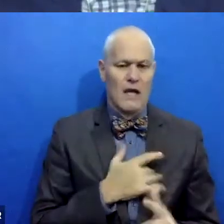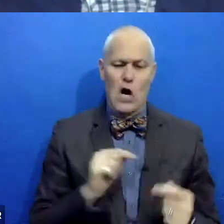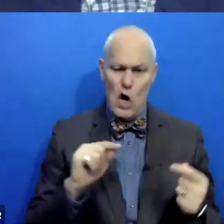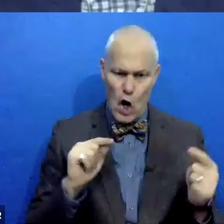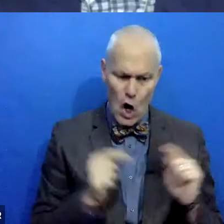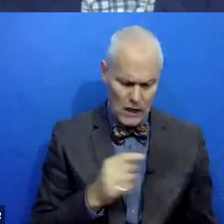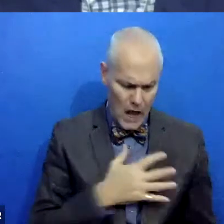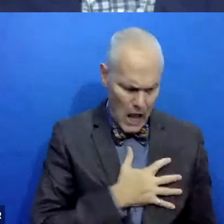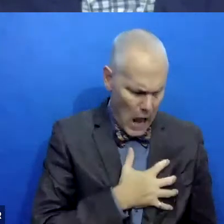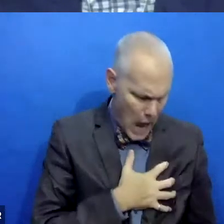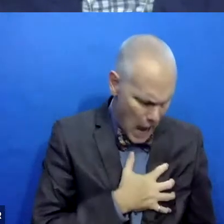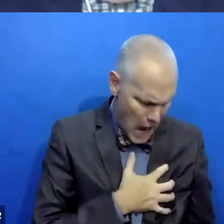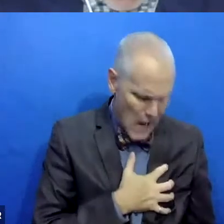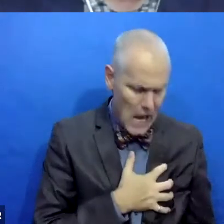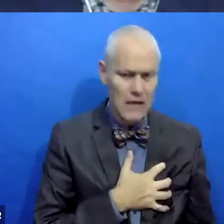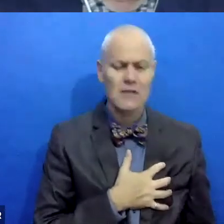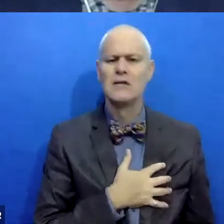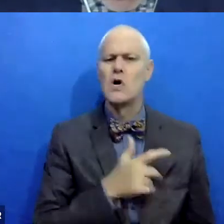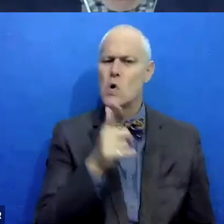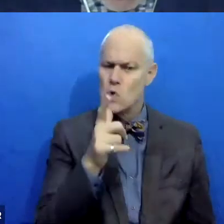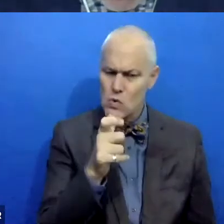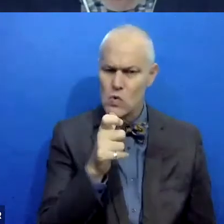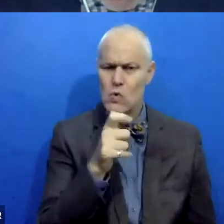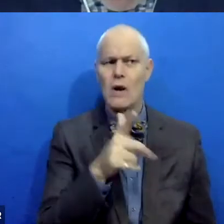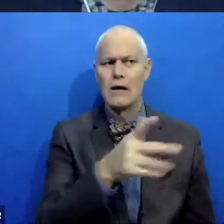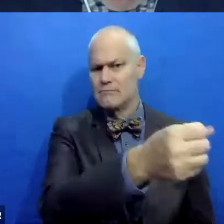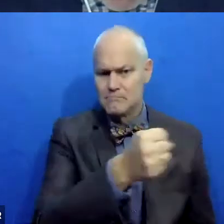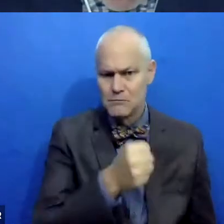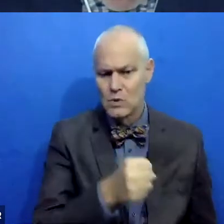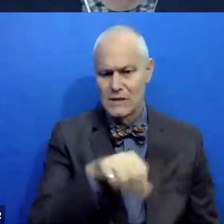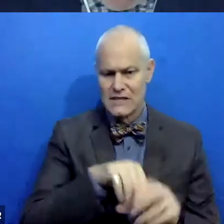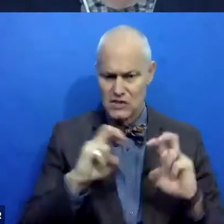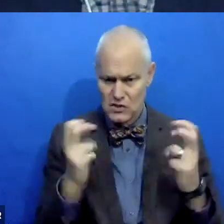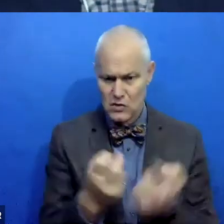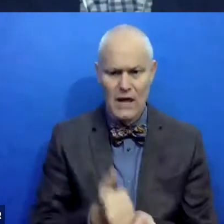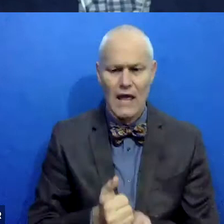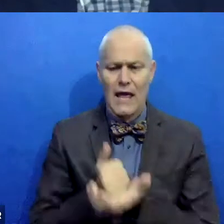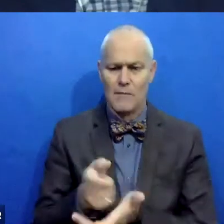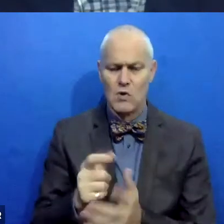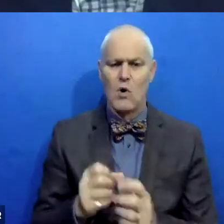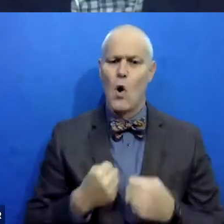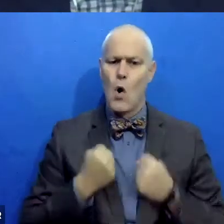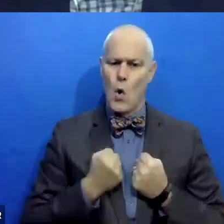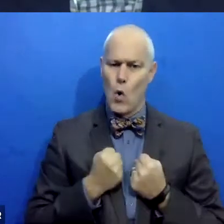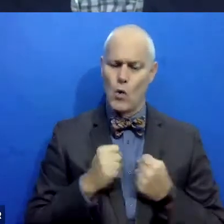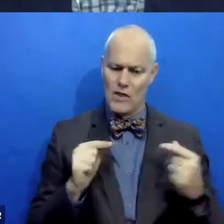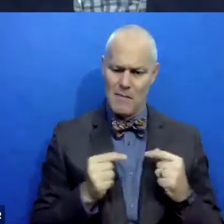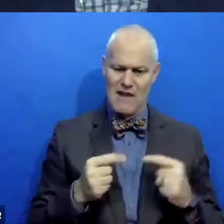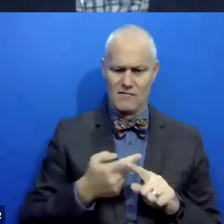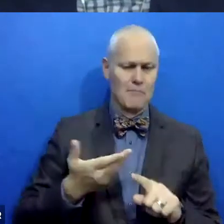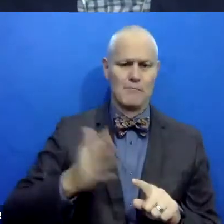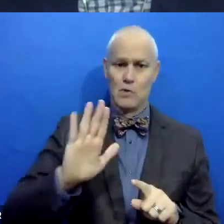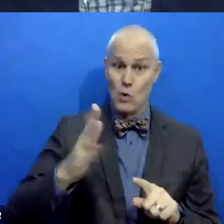bad that there was like a, so who do we need? Who else do we need to pull into the circle to help you hold that pain from your past or